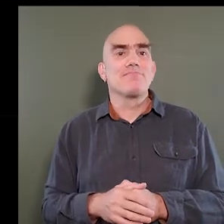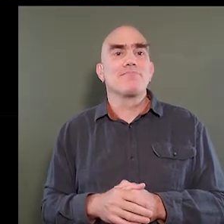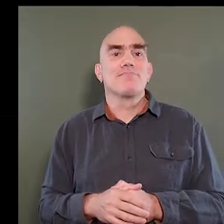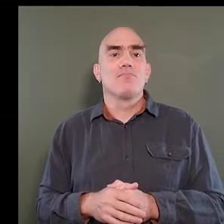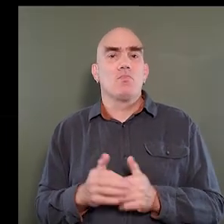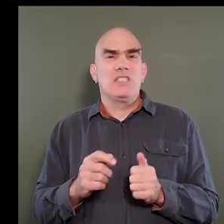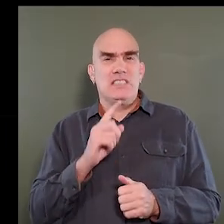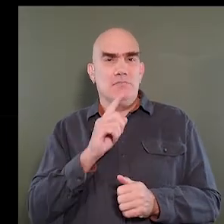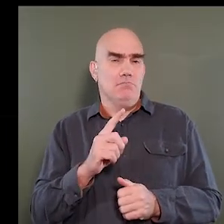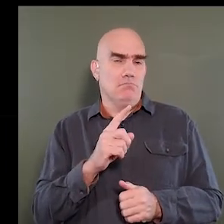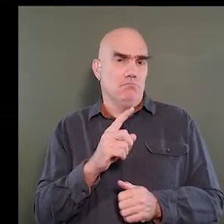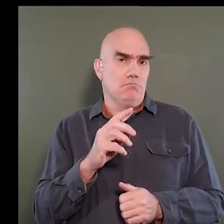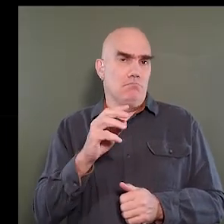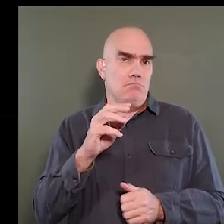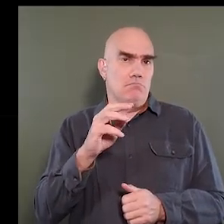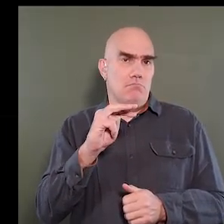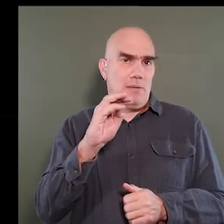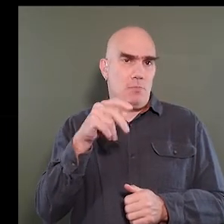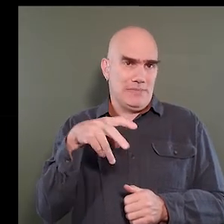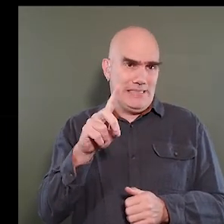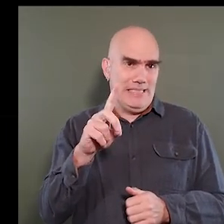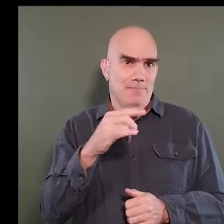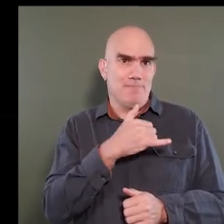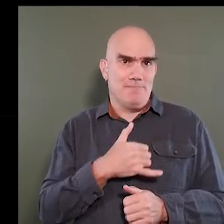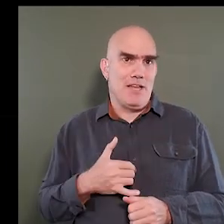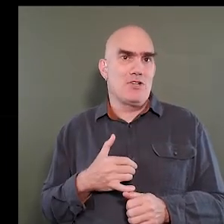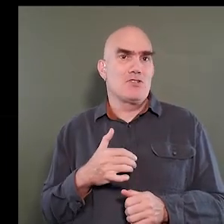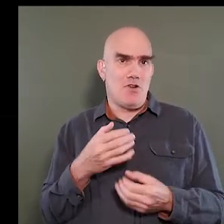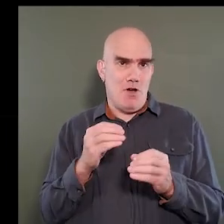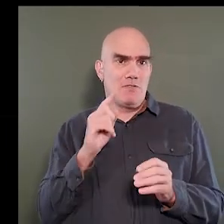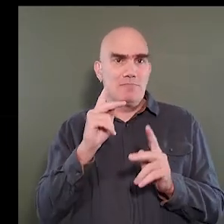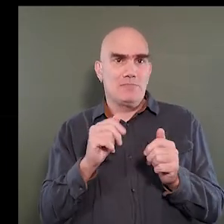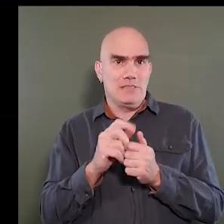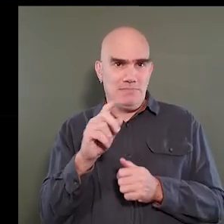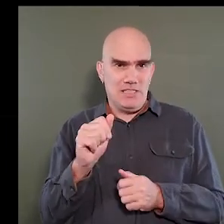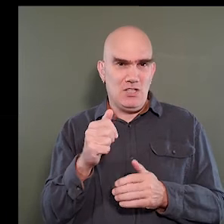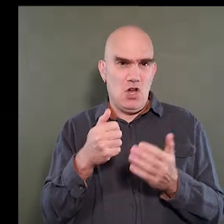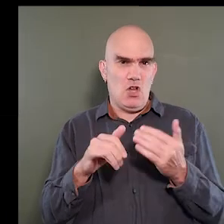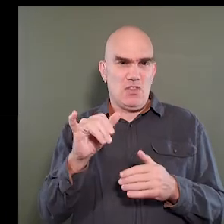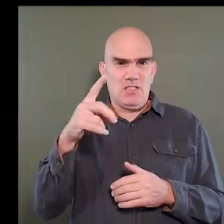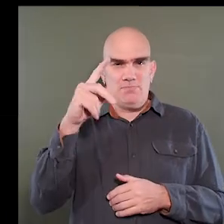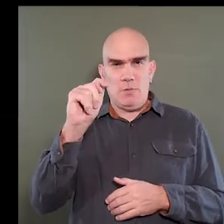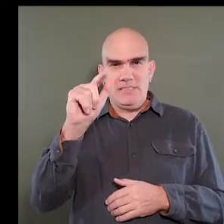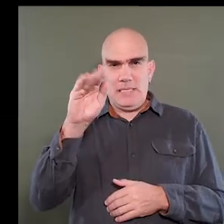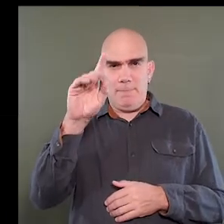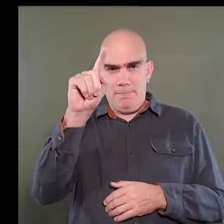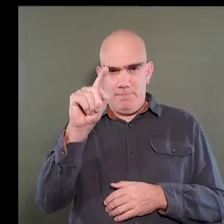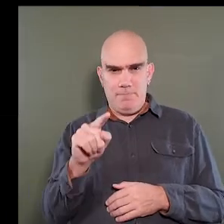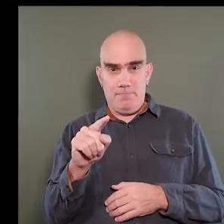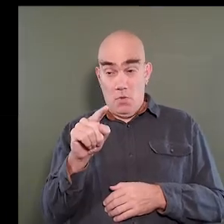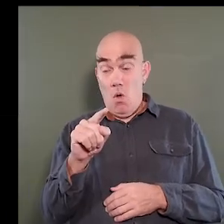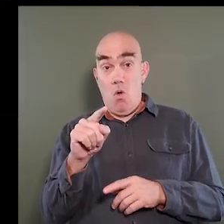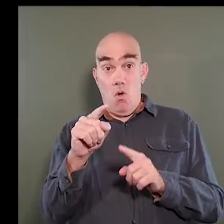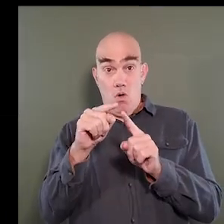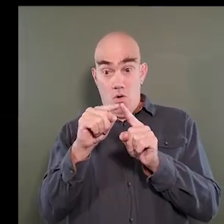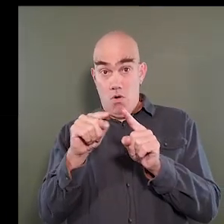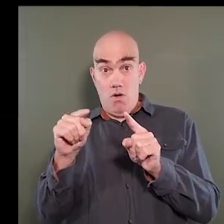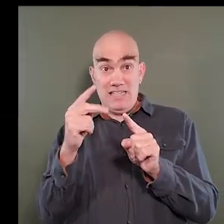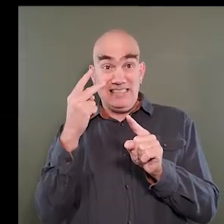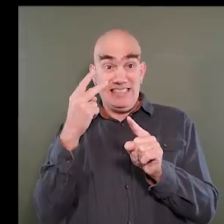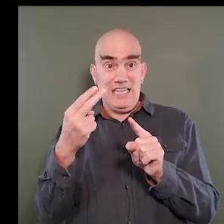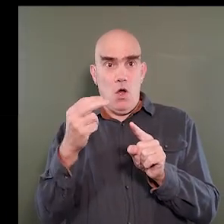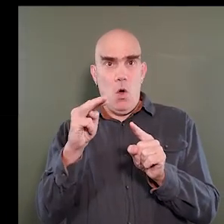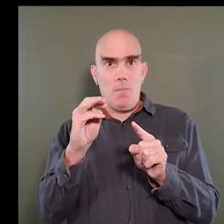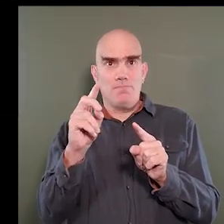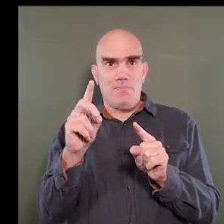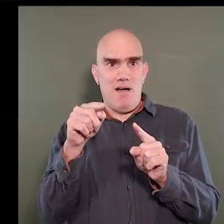Disabilities, which is the Mayor's Office for People with Disabilities under the Department tab. Once in there, you'll see Home Mod on the main page of